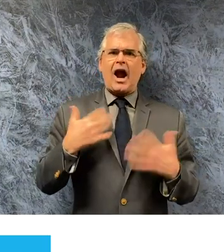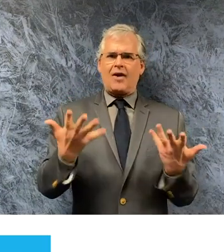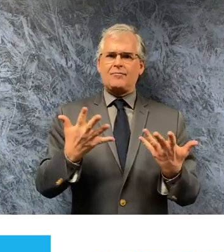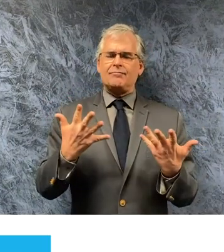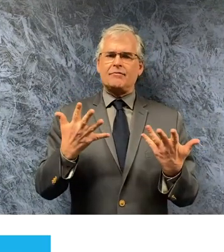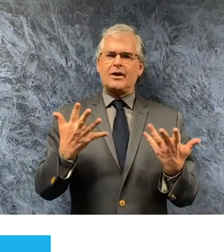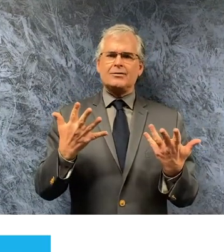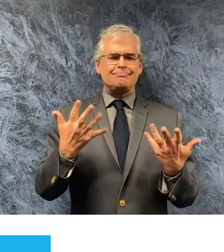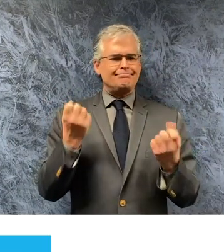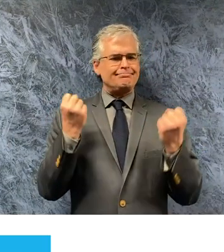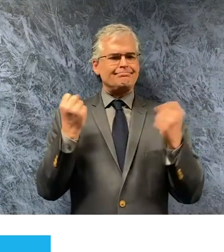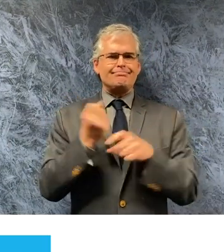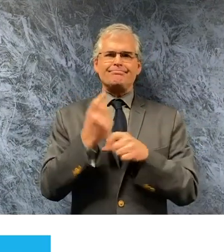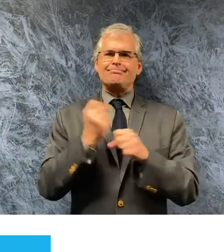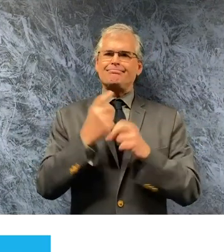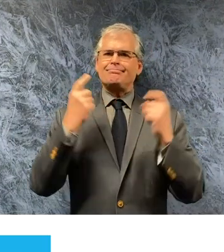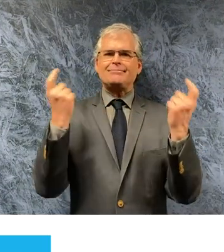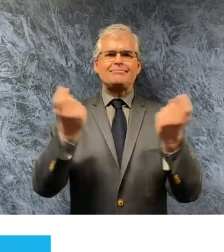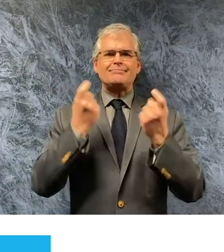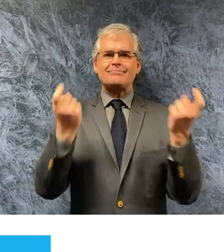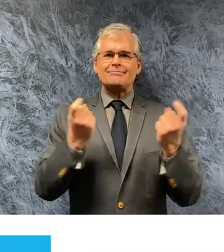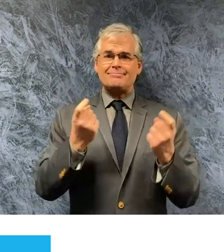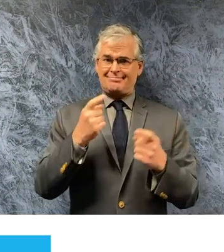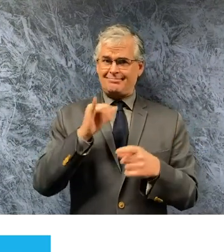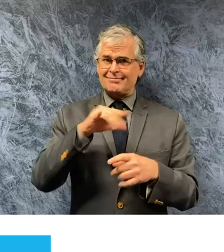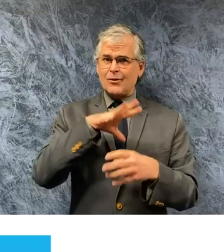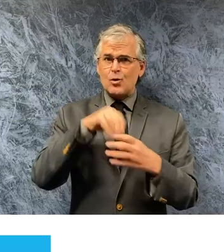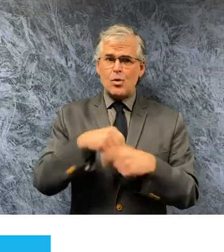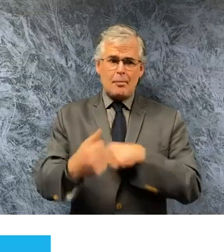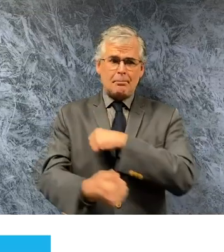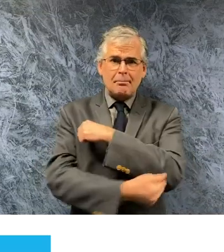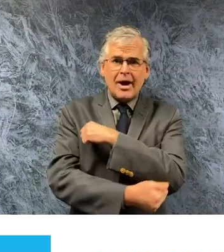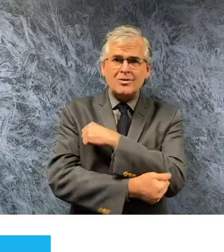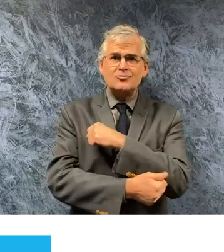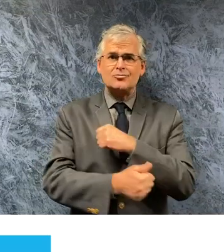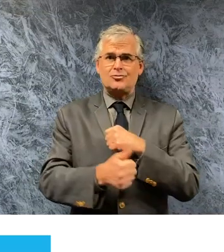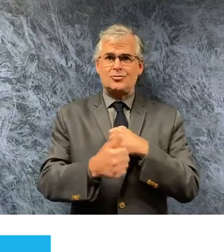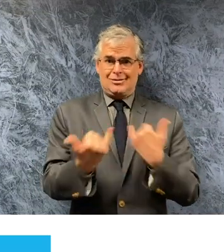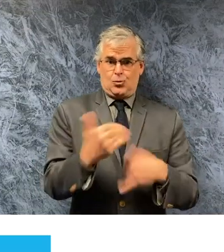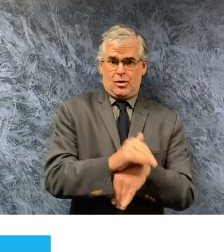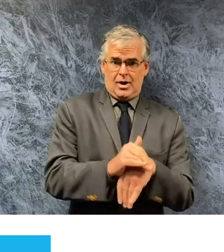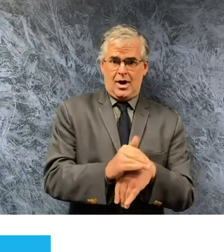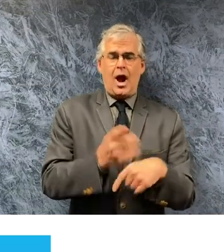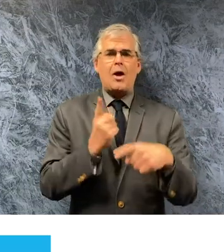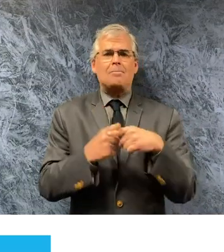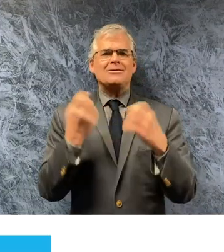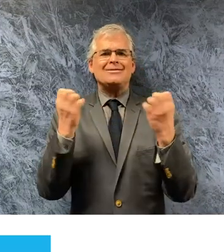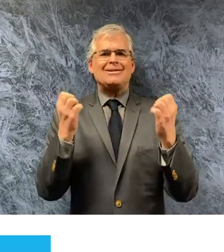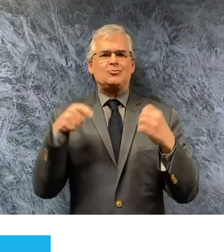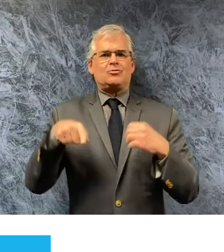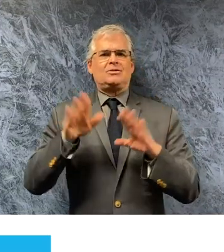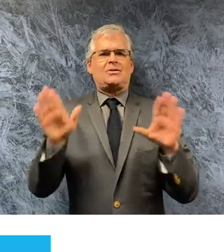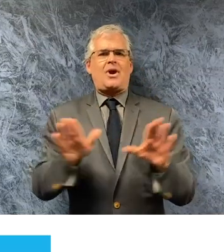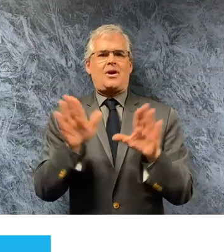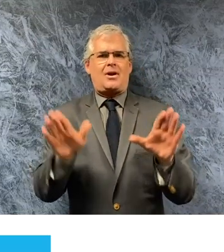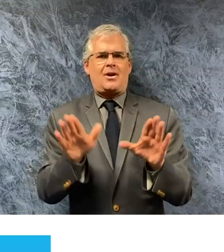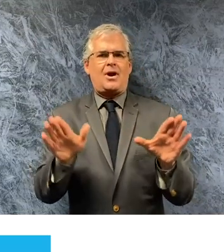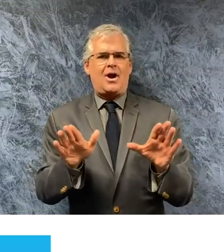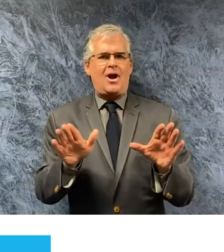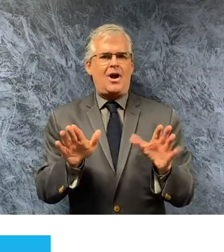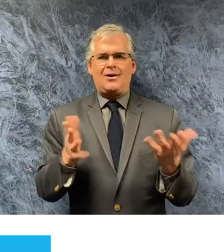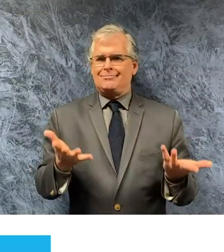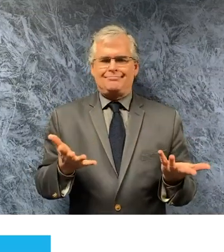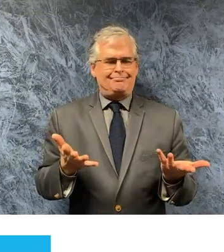high holidays including passover tonight and easter on sunday but i know that if we allow these